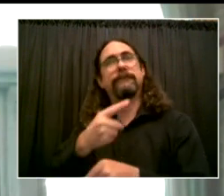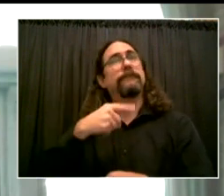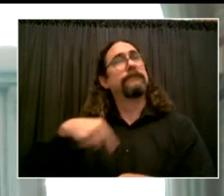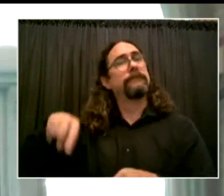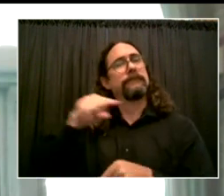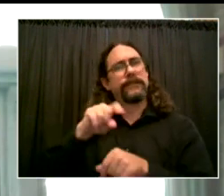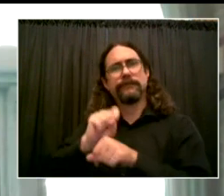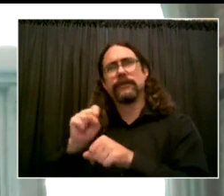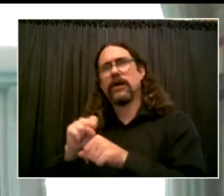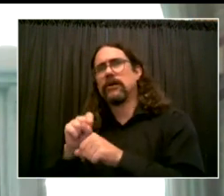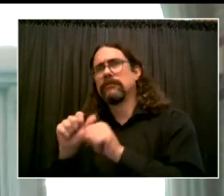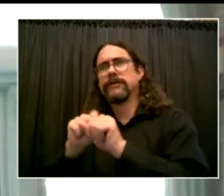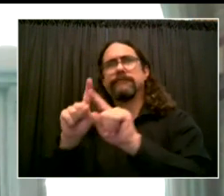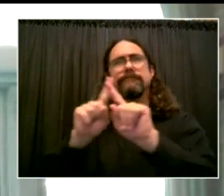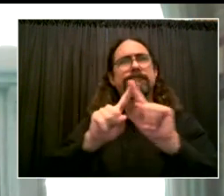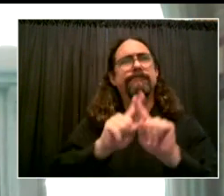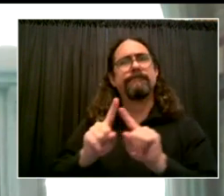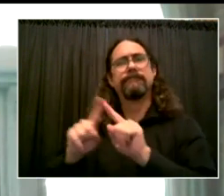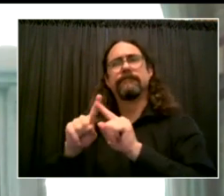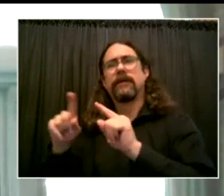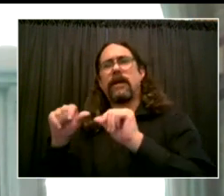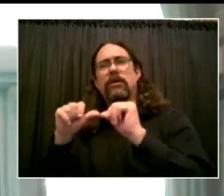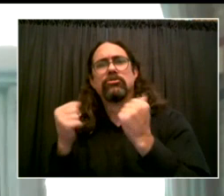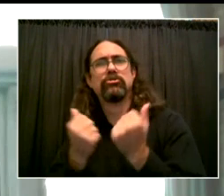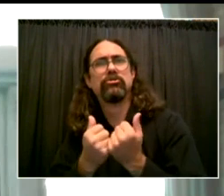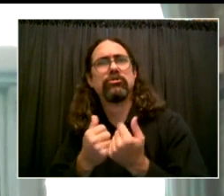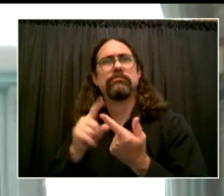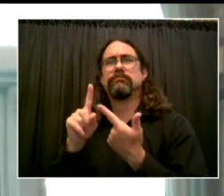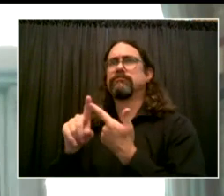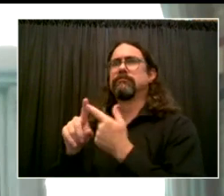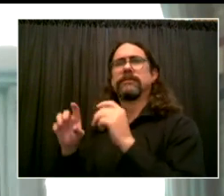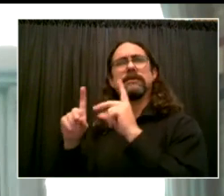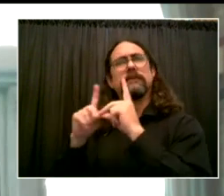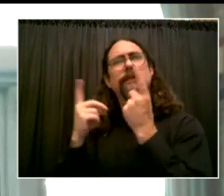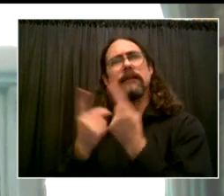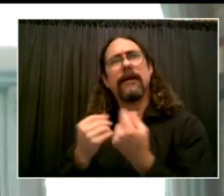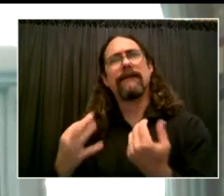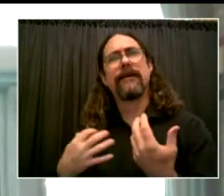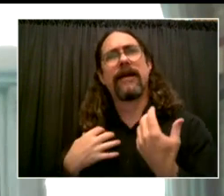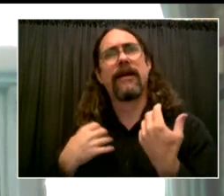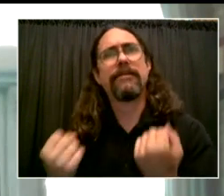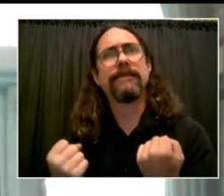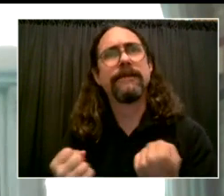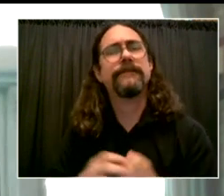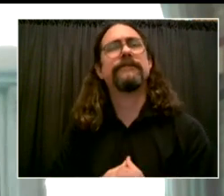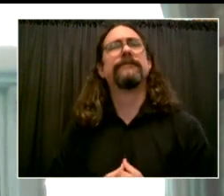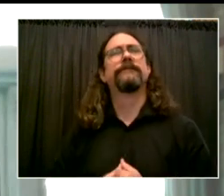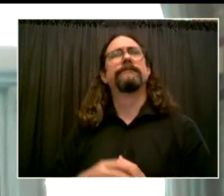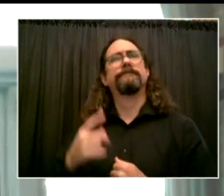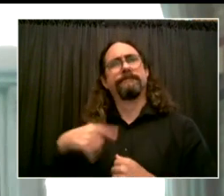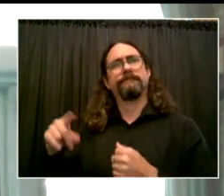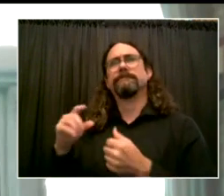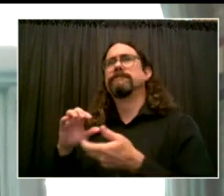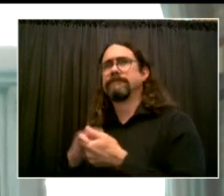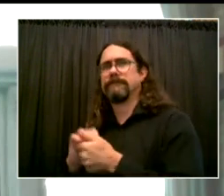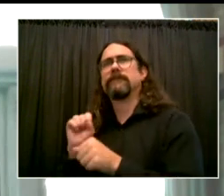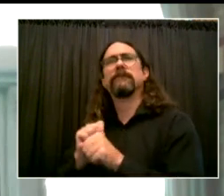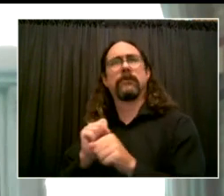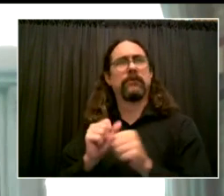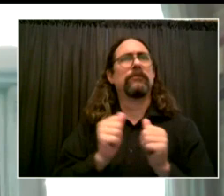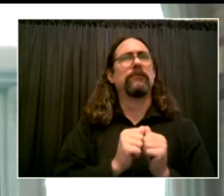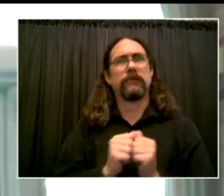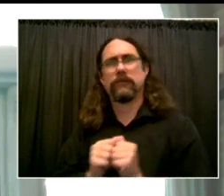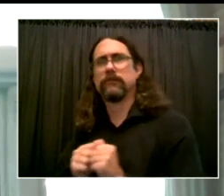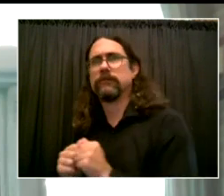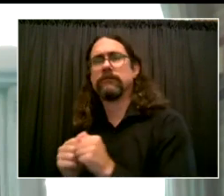,000 students might need the support. What's important to note is that this structure has been in place prior to this moment. It was formerly